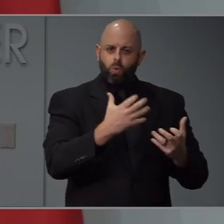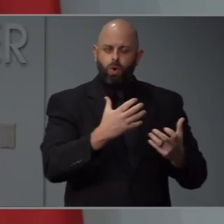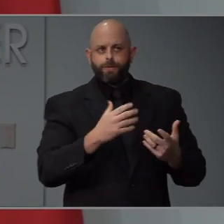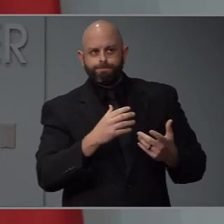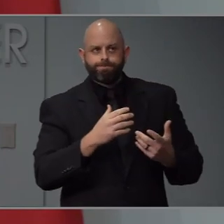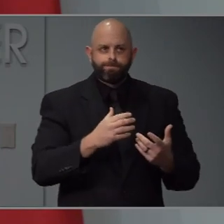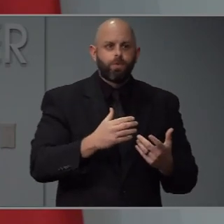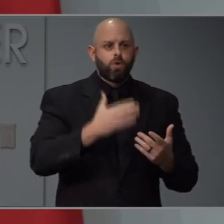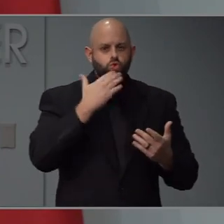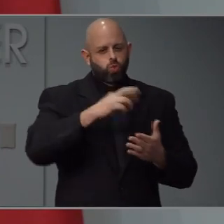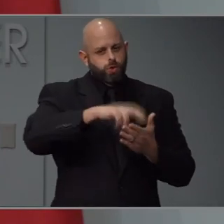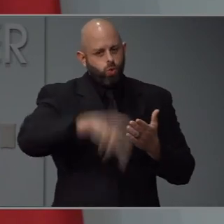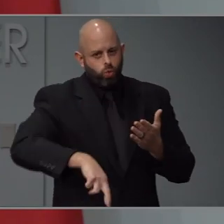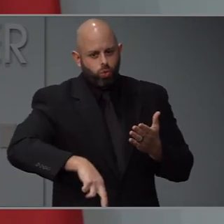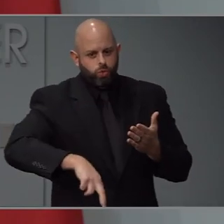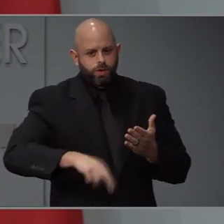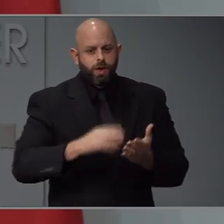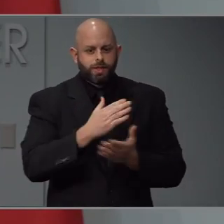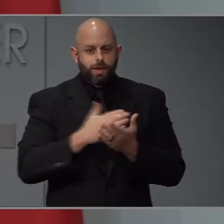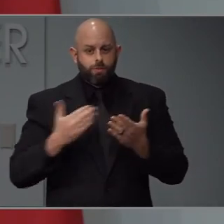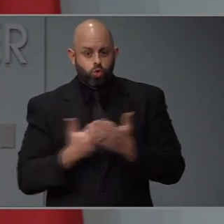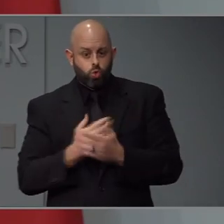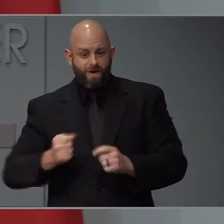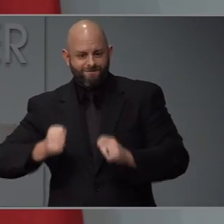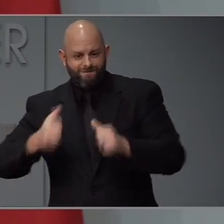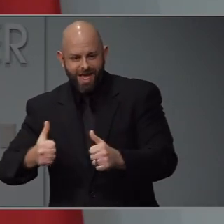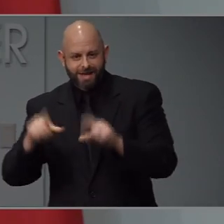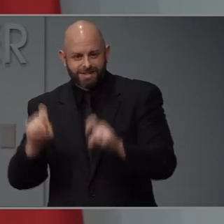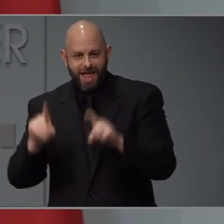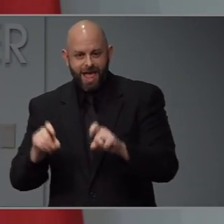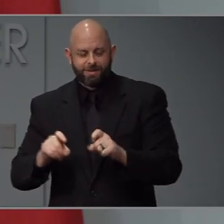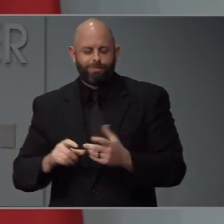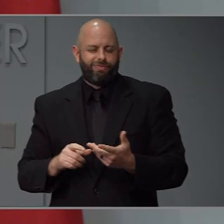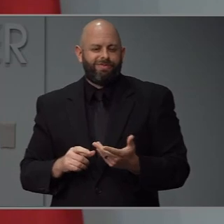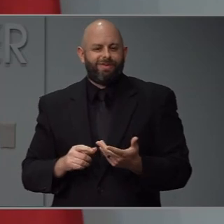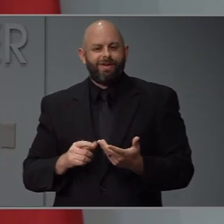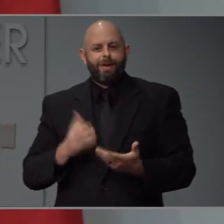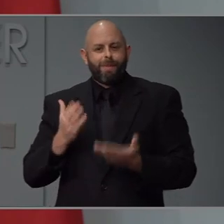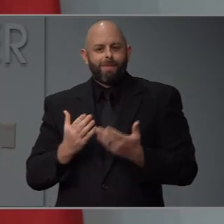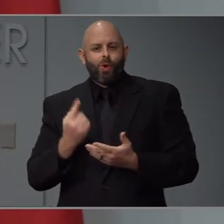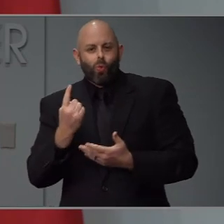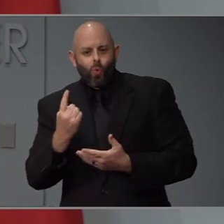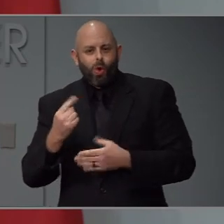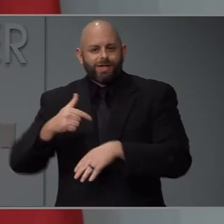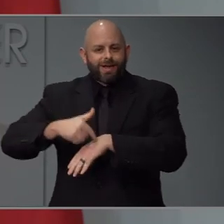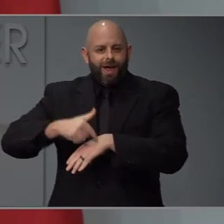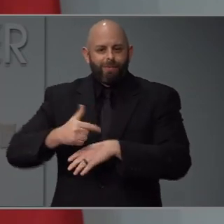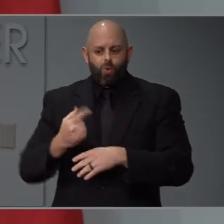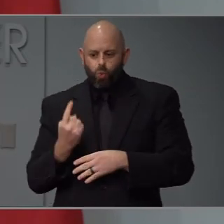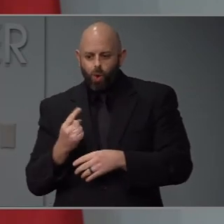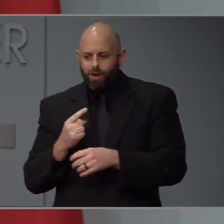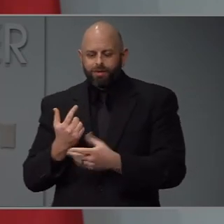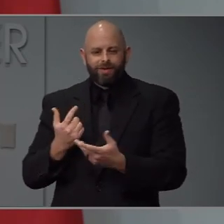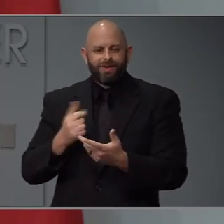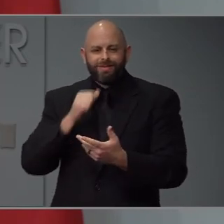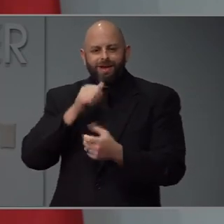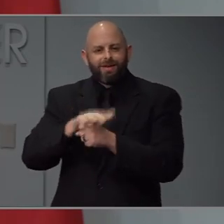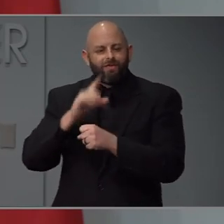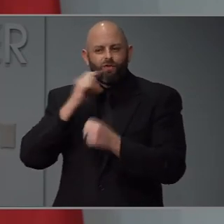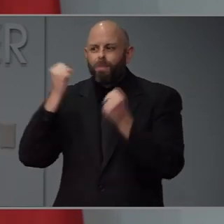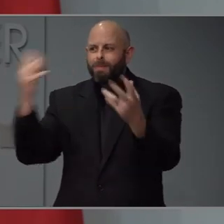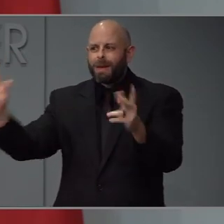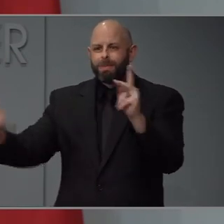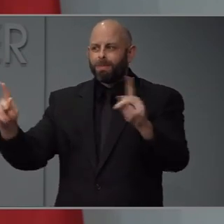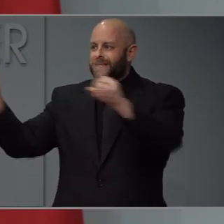throughput. Some of these new, faster methods, they only do one at a time. So that might be good for smaller places